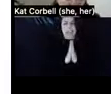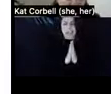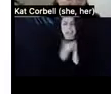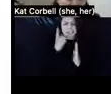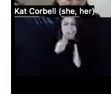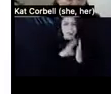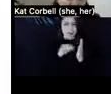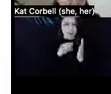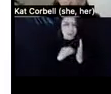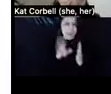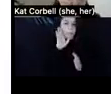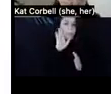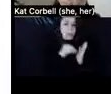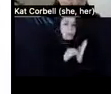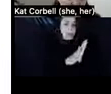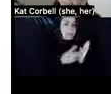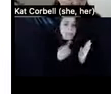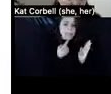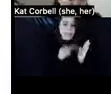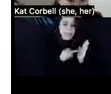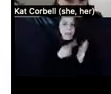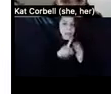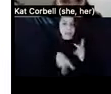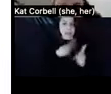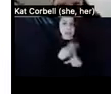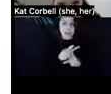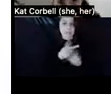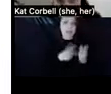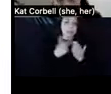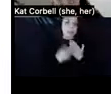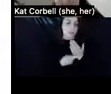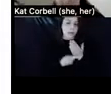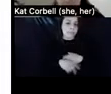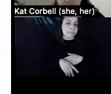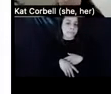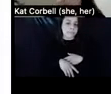it, what type of program it is. Um, just so you know more information.